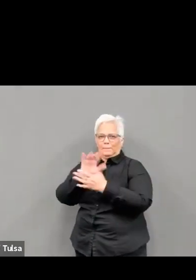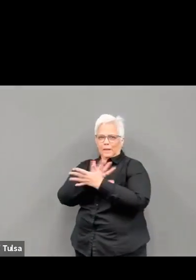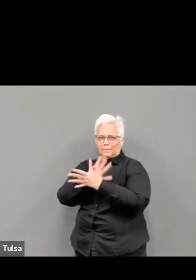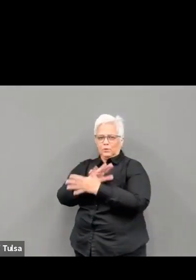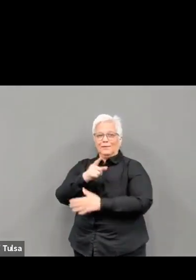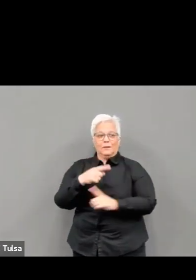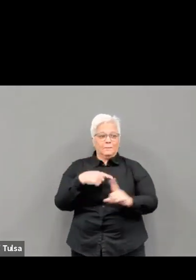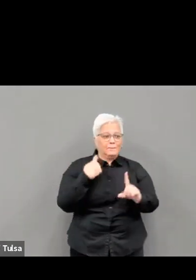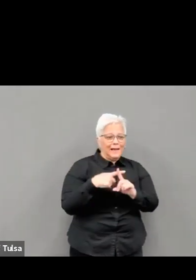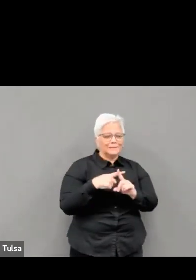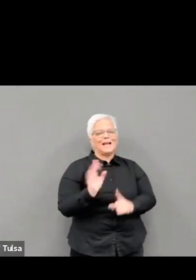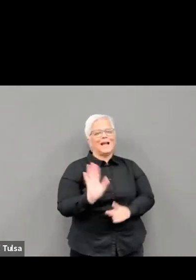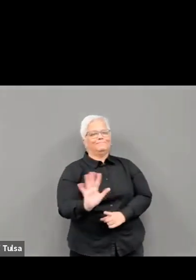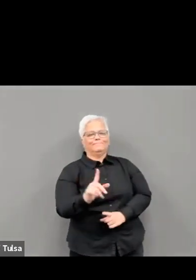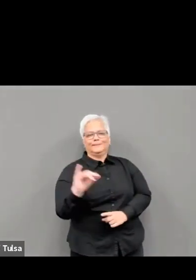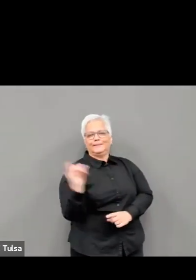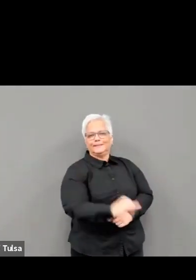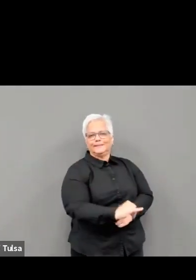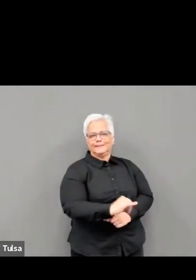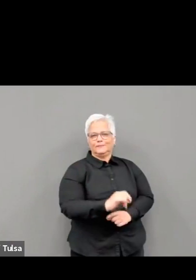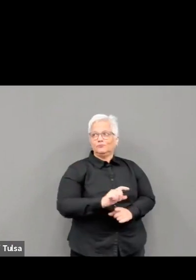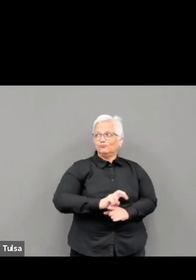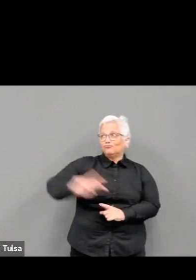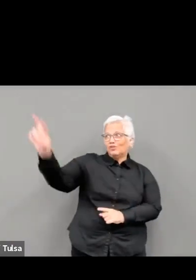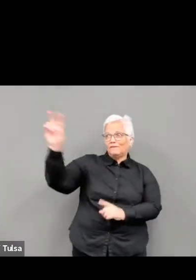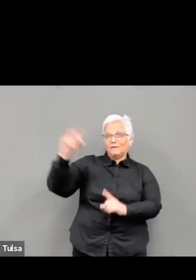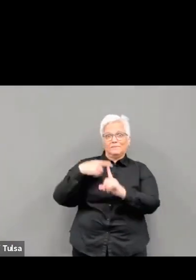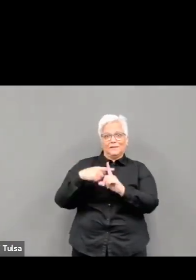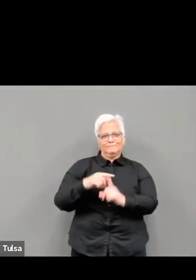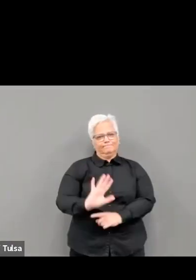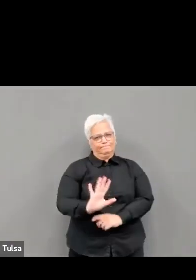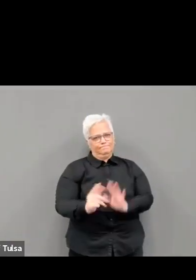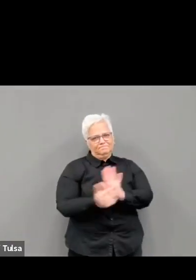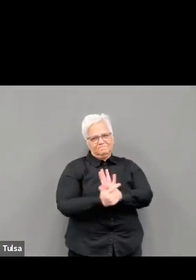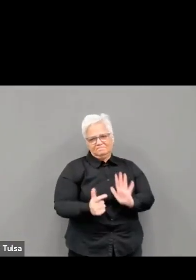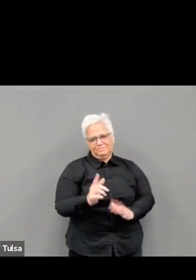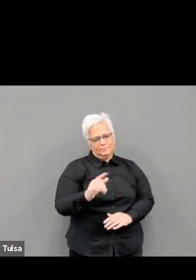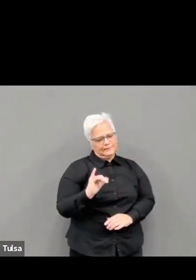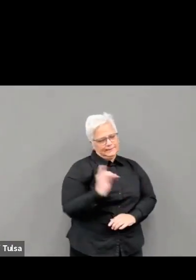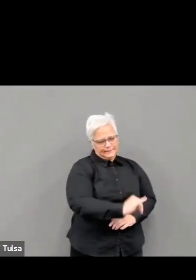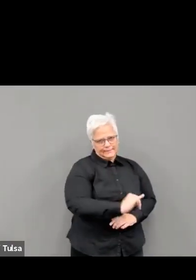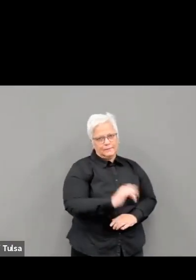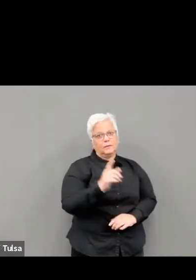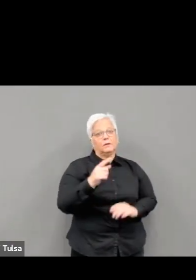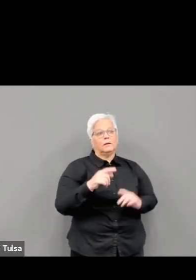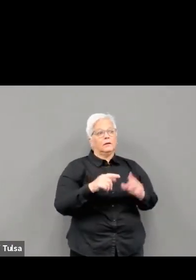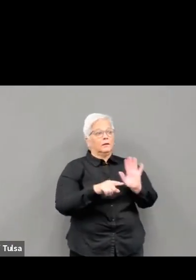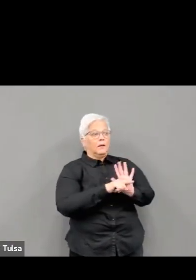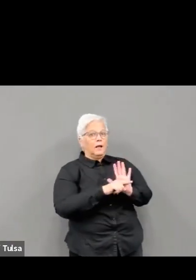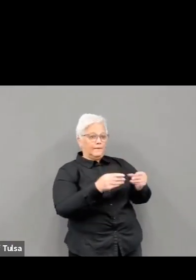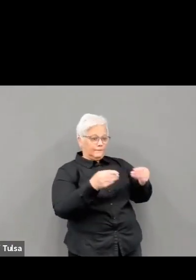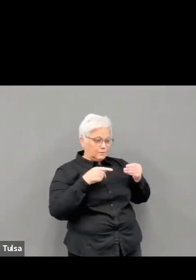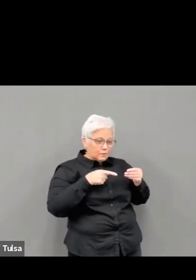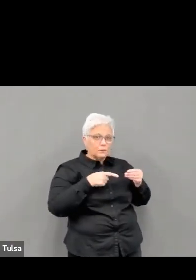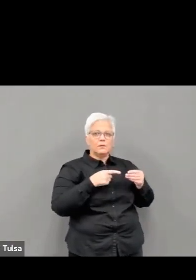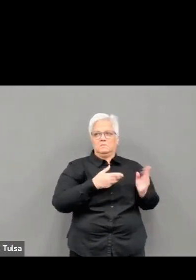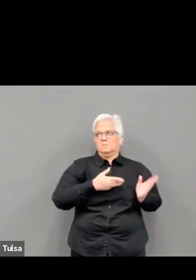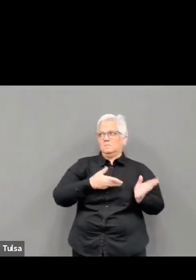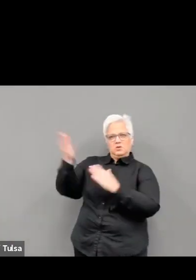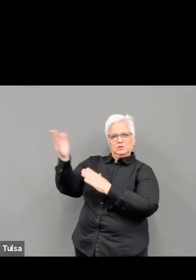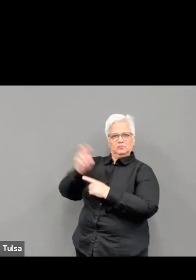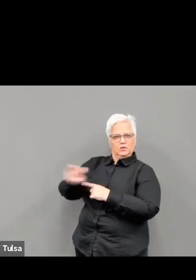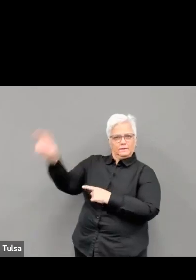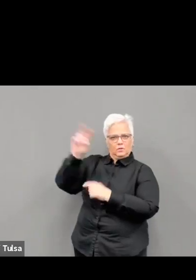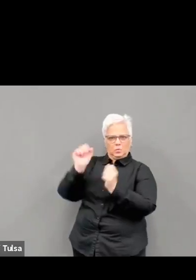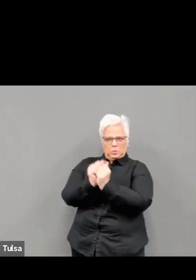everyone to continue to stay as vigilant as COVID-19 is still here. Hopefully soon we can return to vacation playing